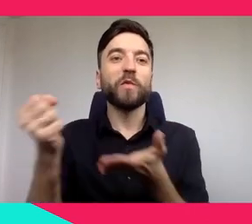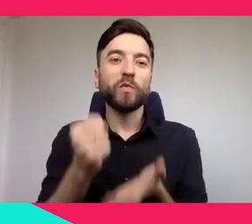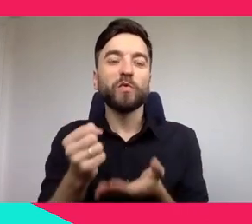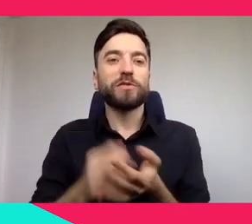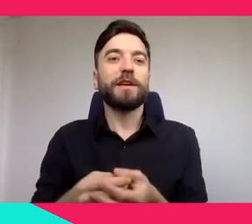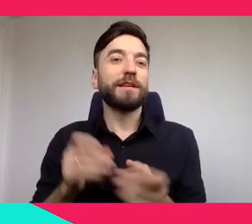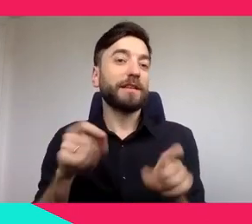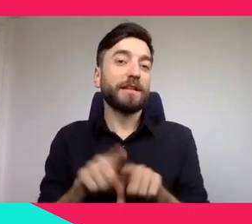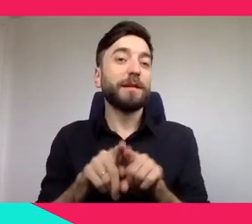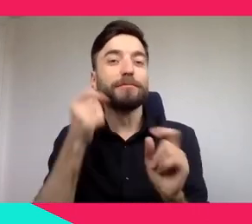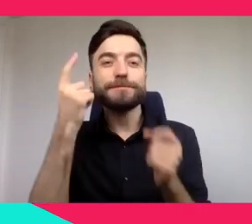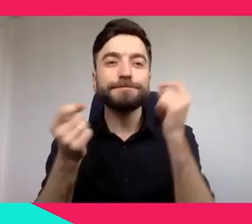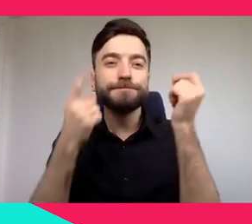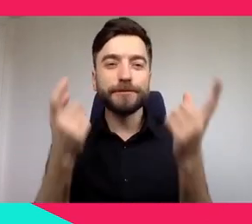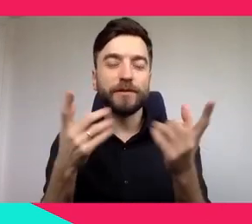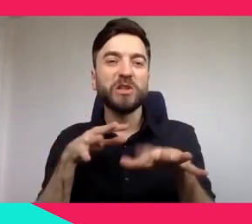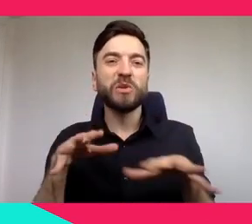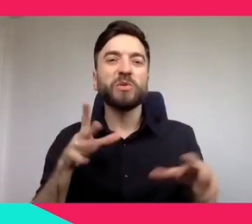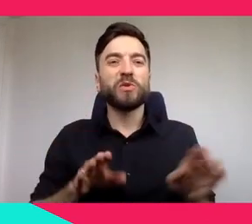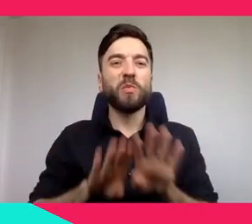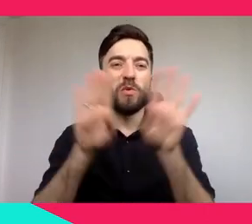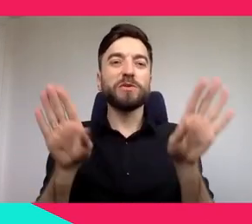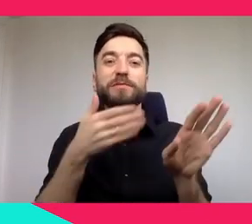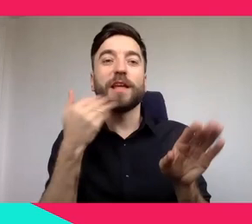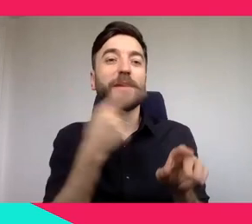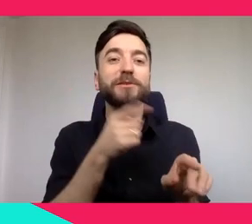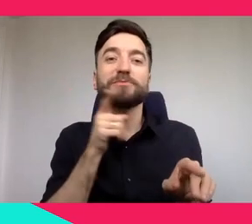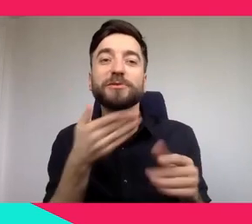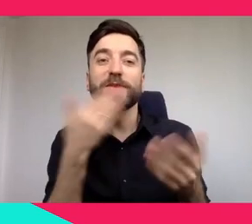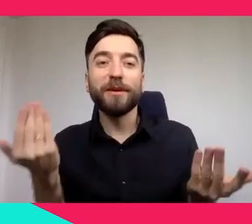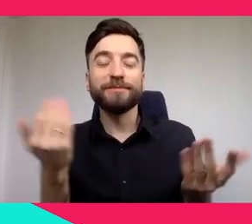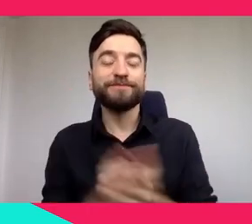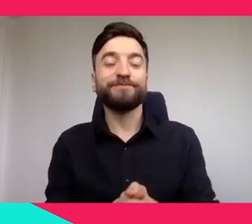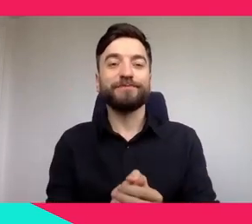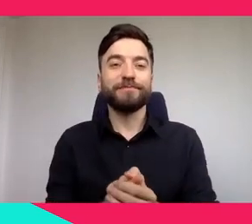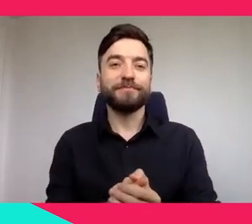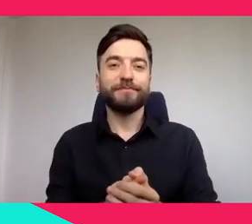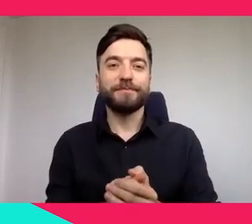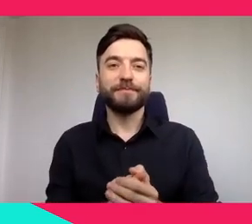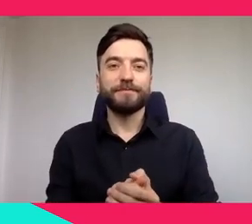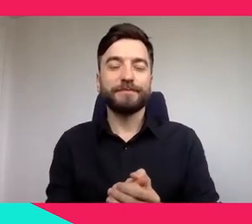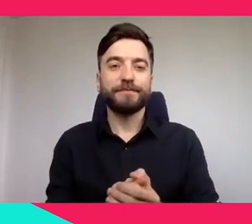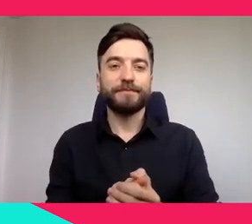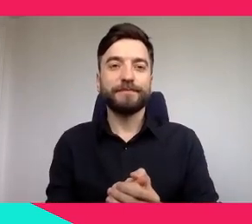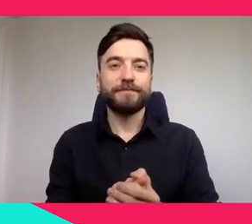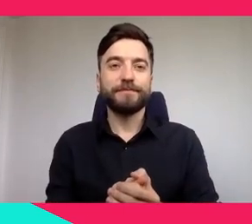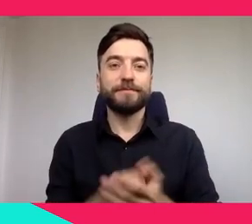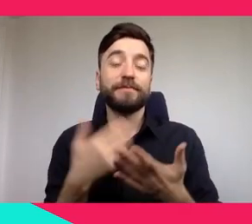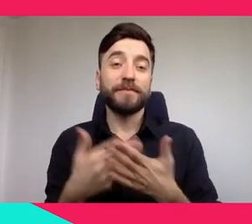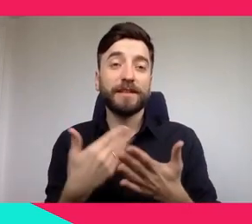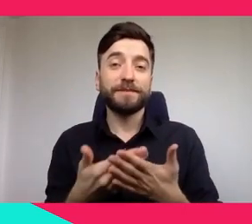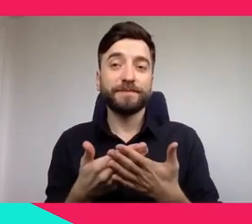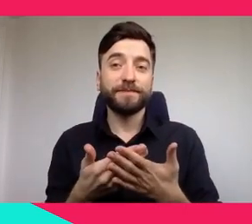both. Revenue-wise, many were on precarious balance